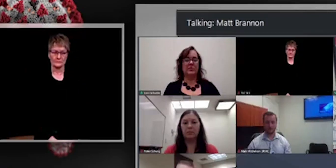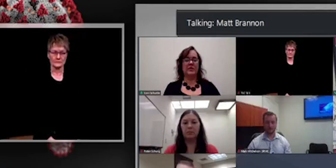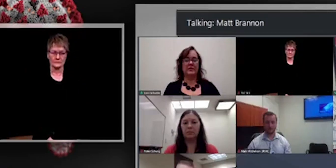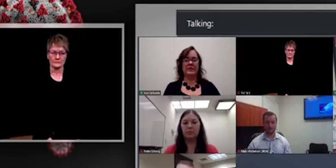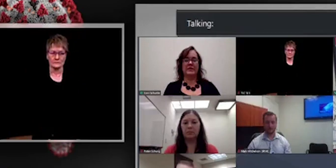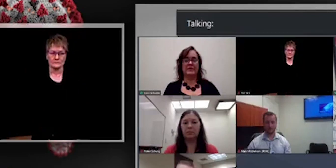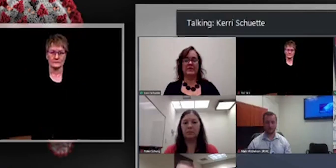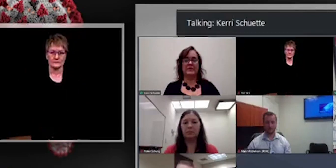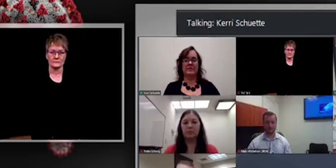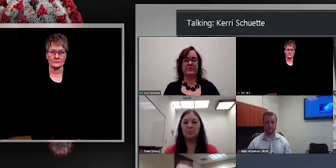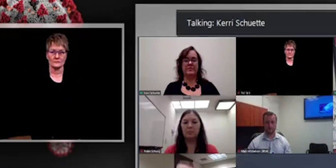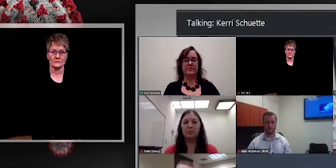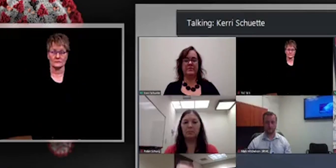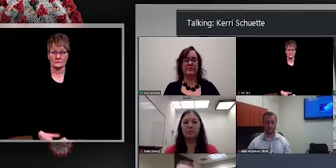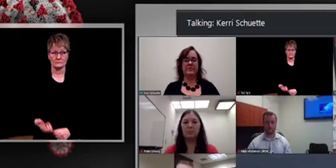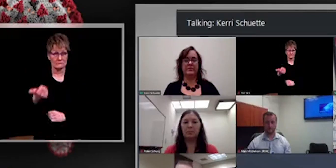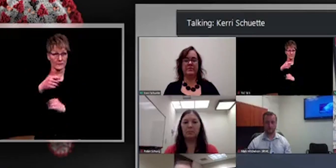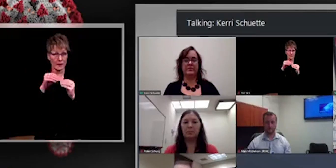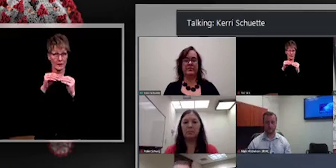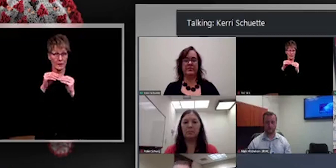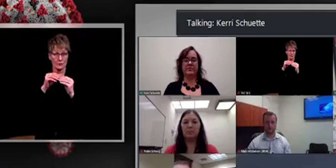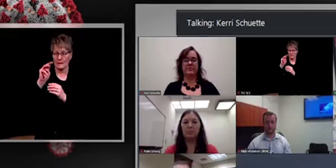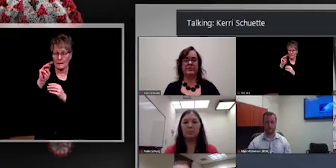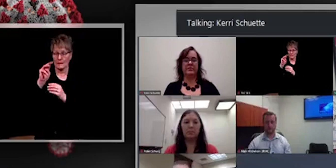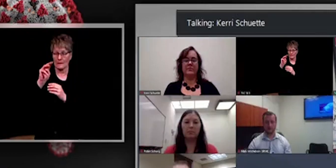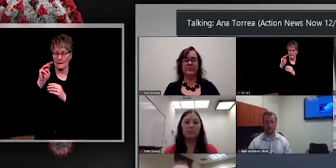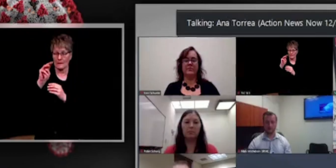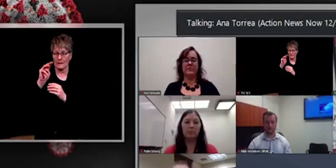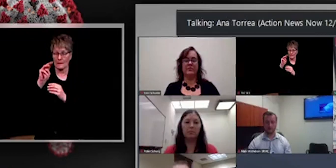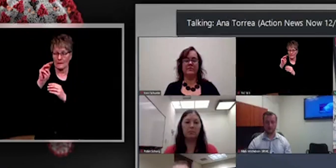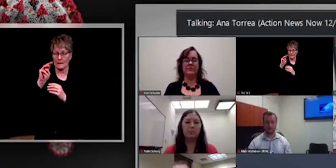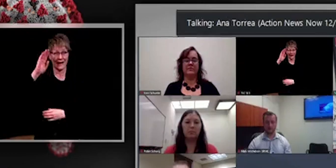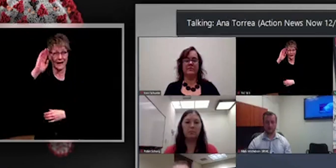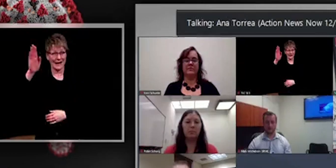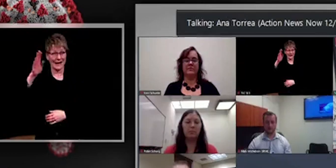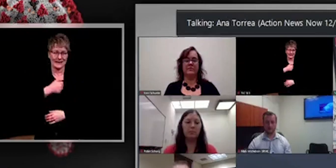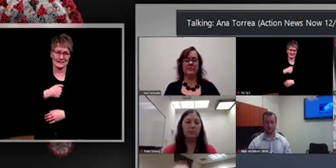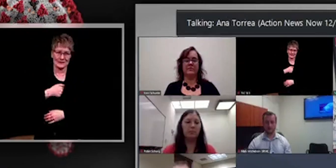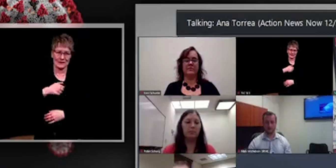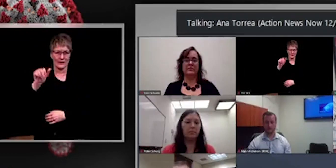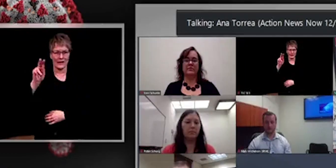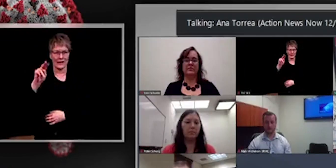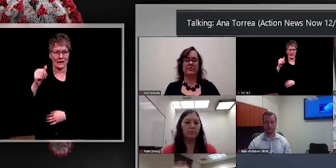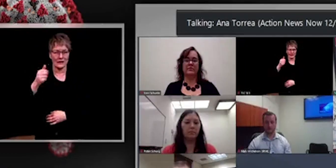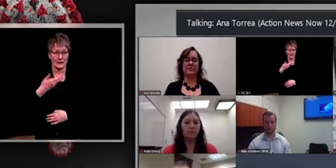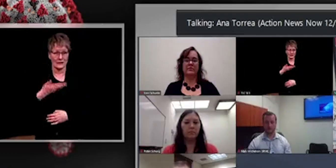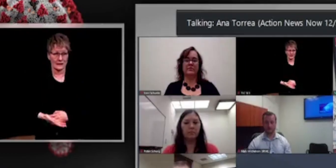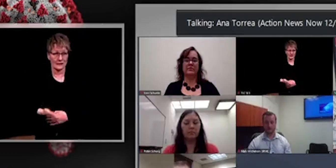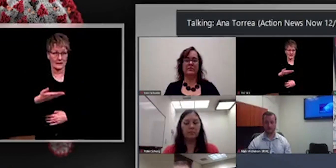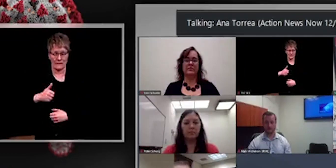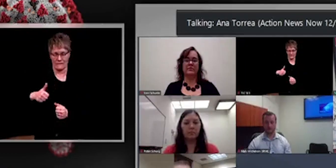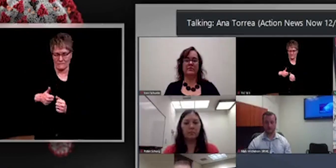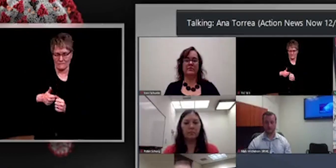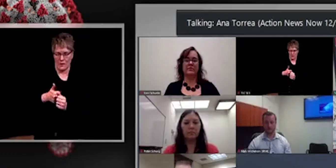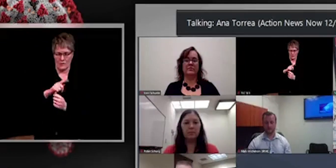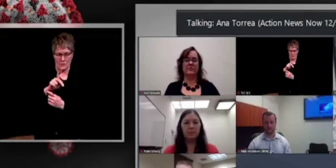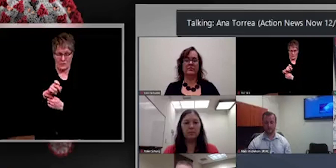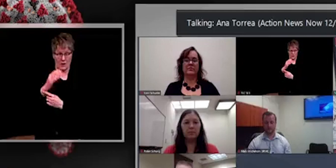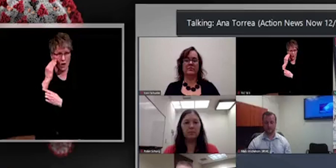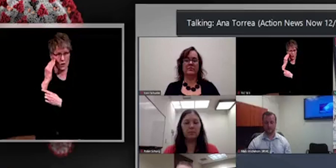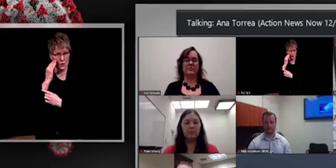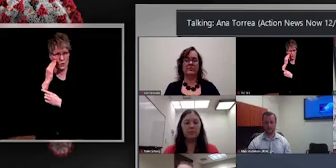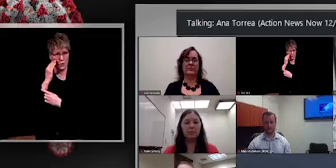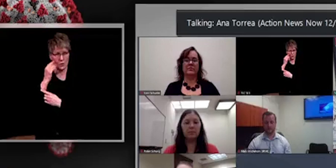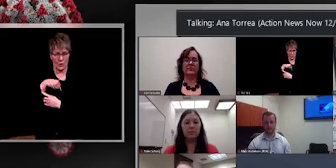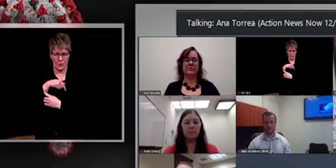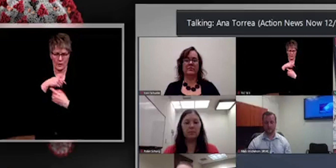Any other media questions? Hi, sorry, Anna here. I just had a couple more I wanted to follow up on. I know we're supposed to get, um, we have